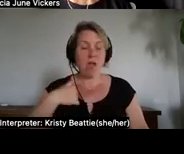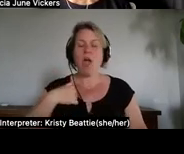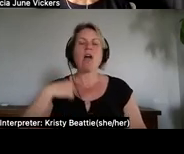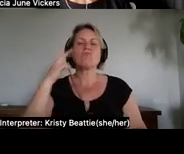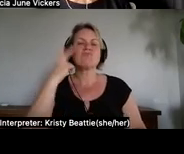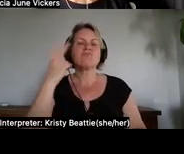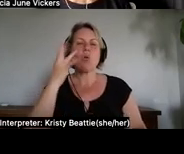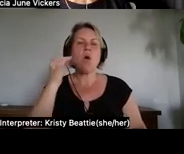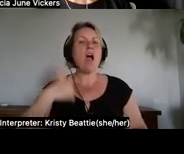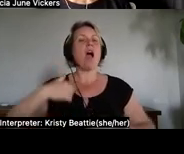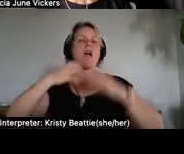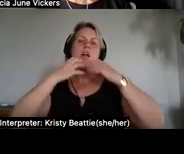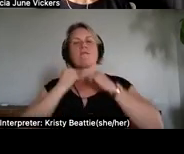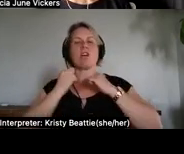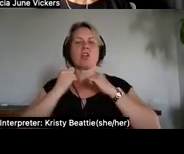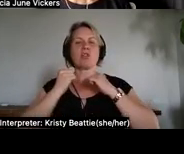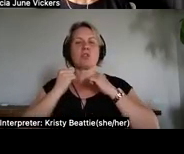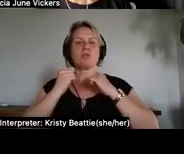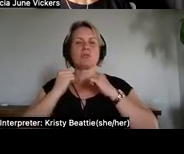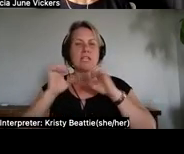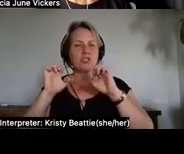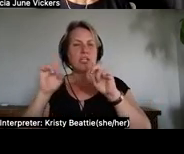schooling more than their education